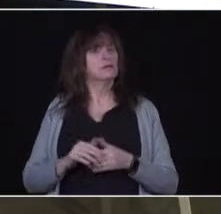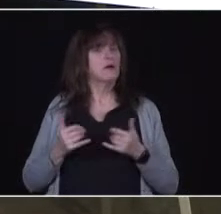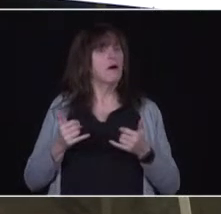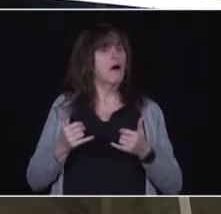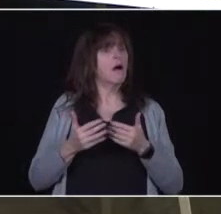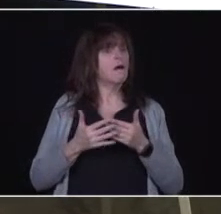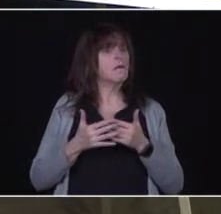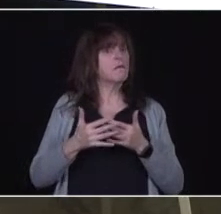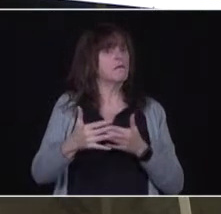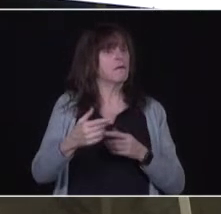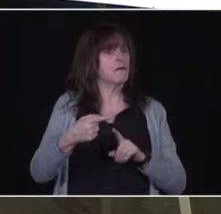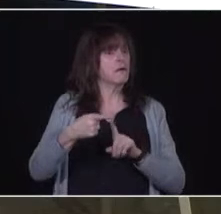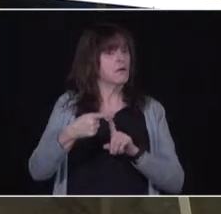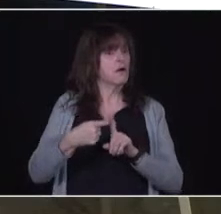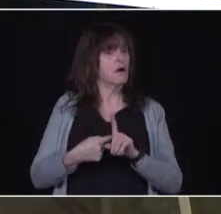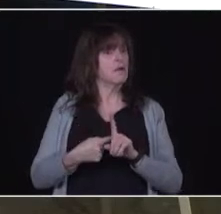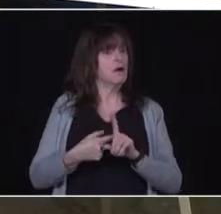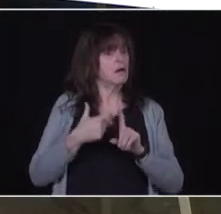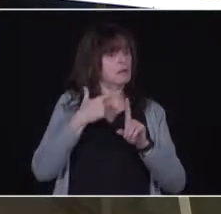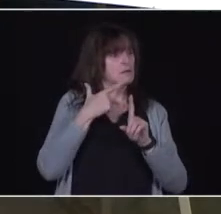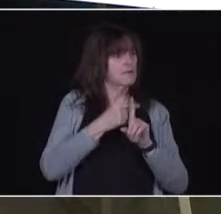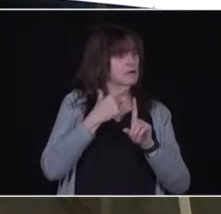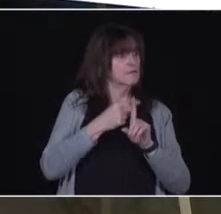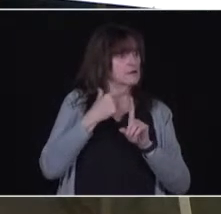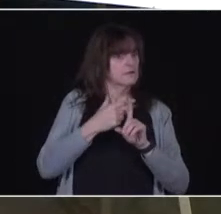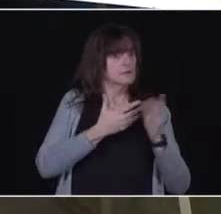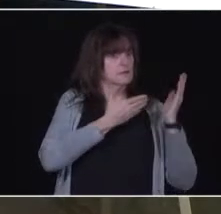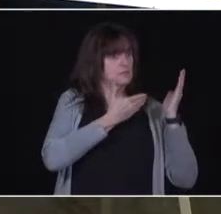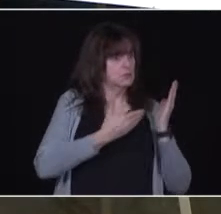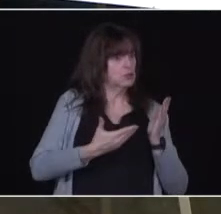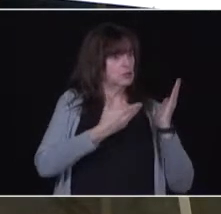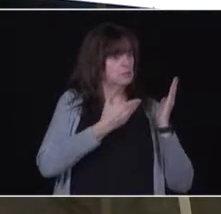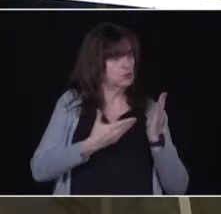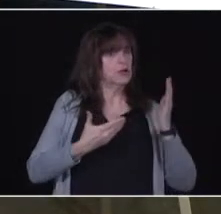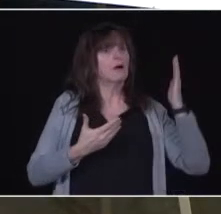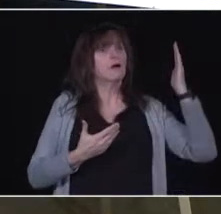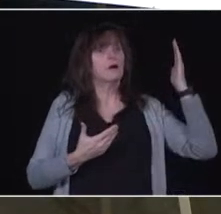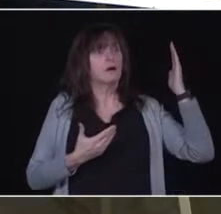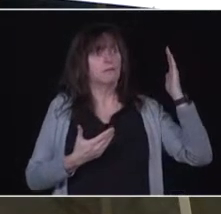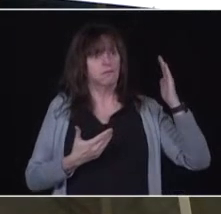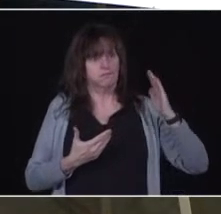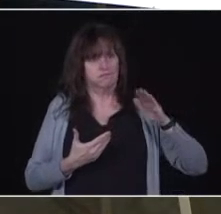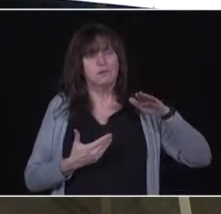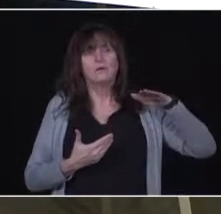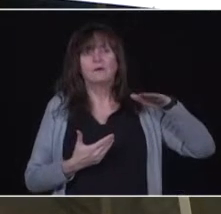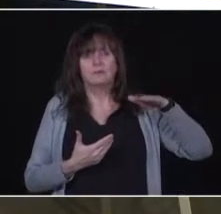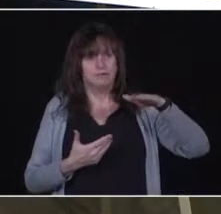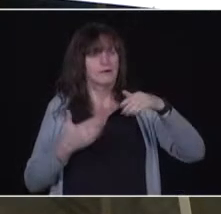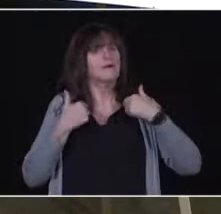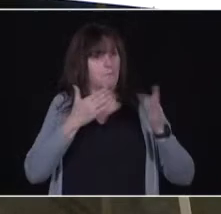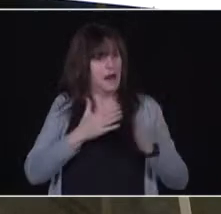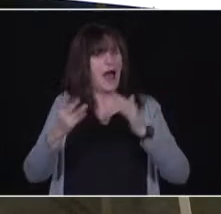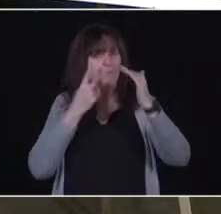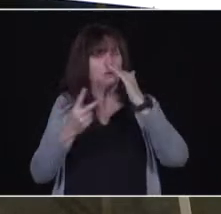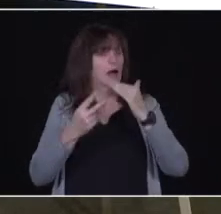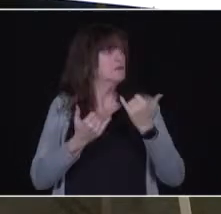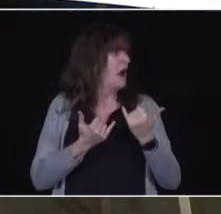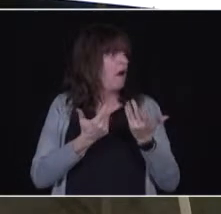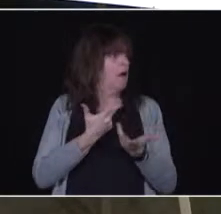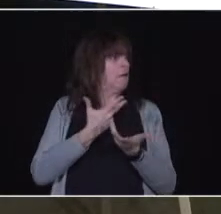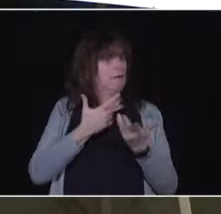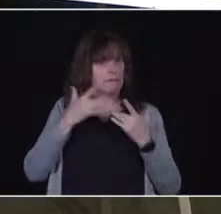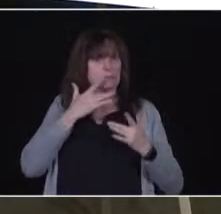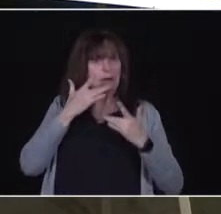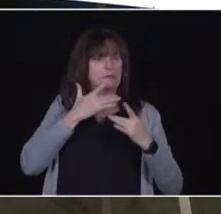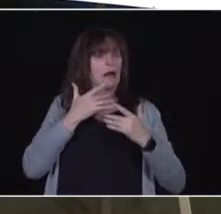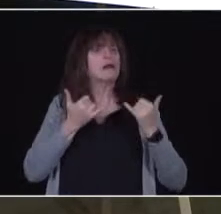of vaccines now have steadied somewhat, that allows us to plan going forward in a way that we could not do before. And our plan is a provincial plan. You see